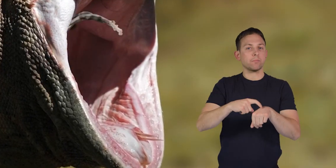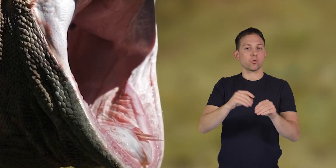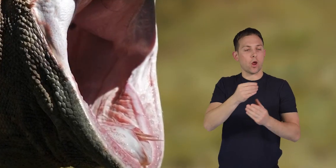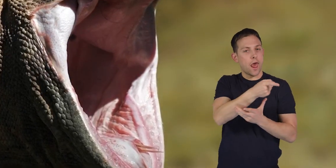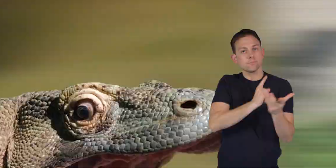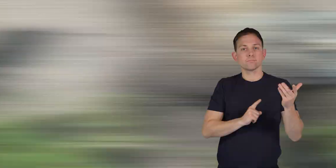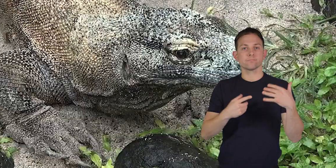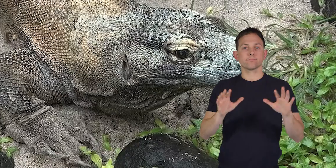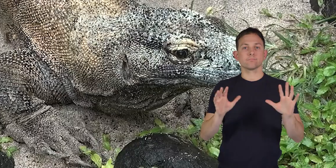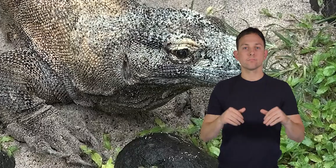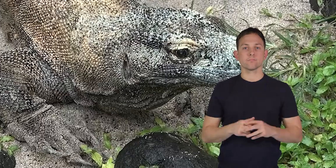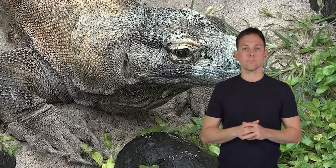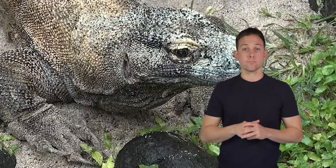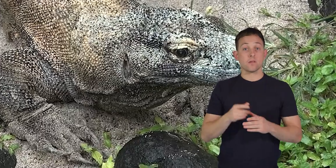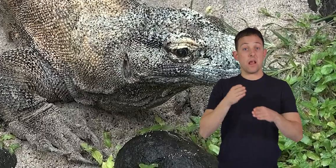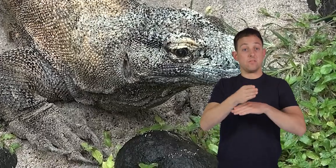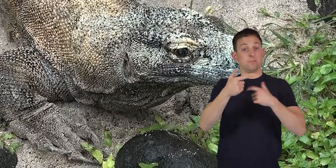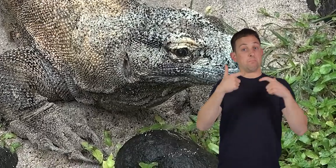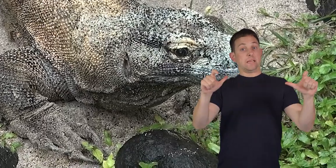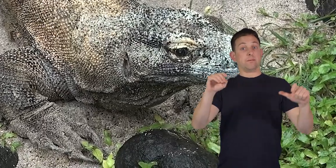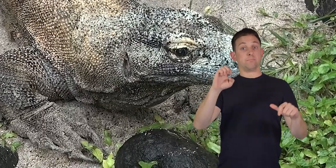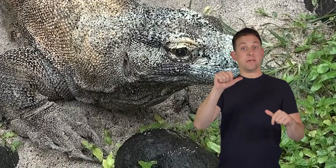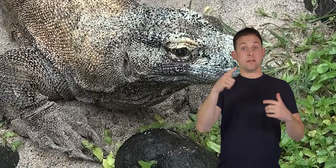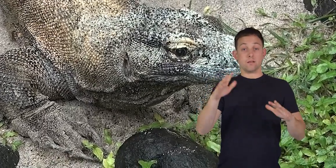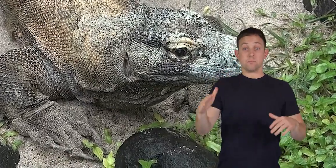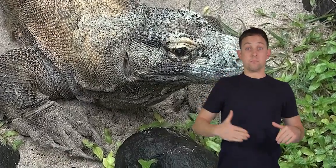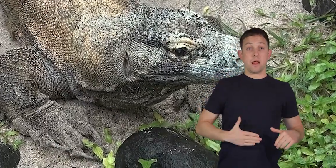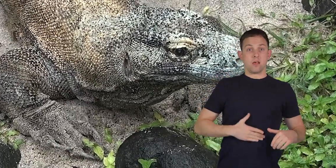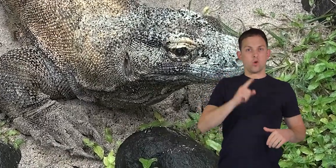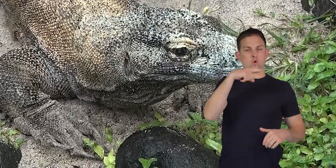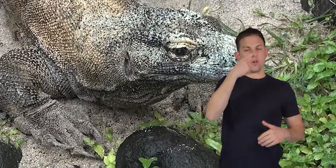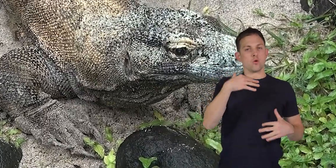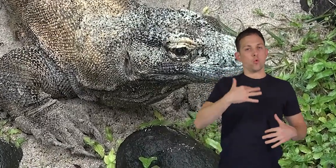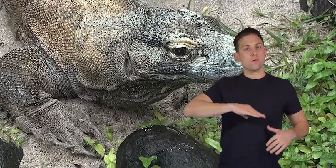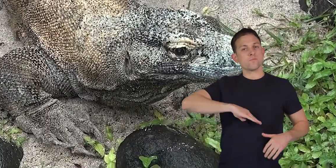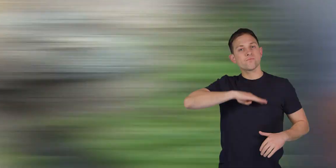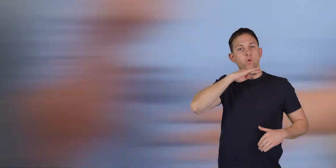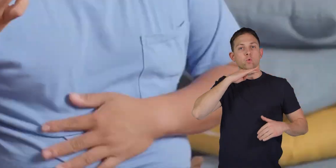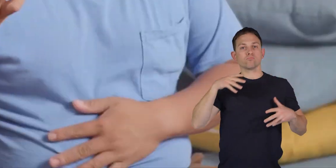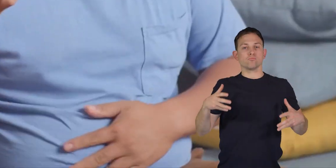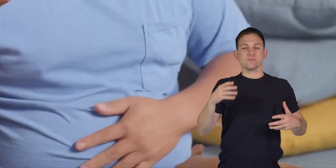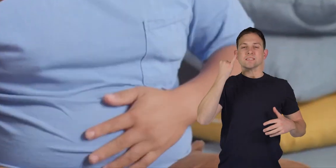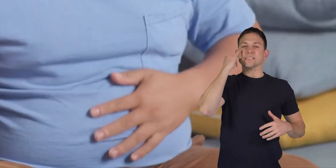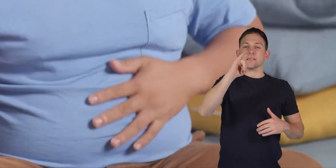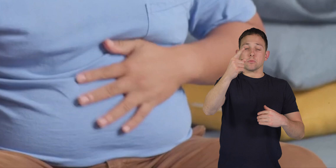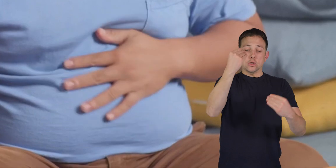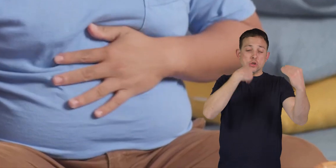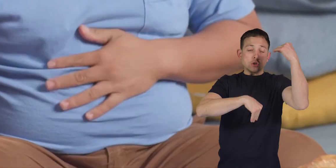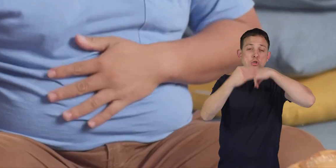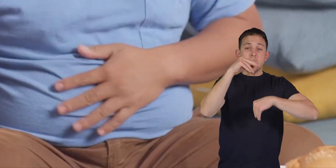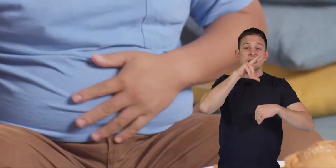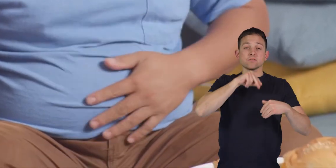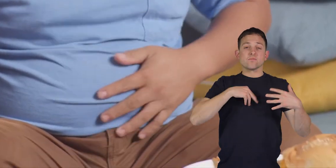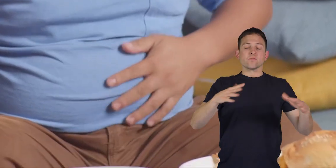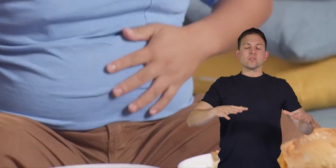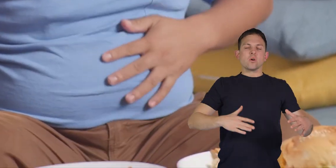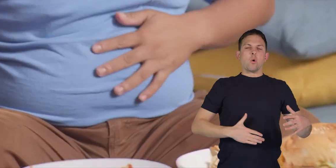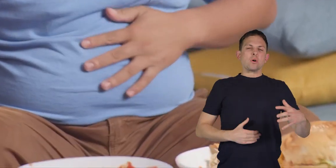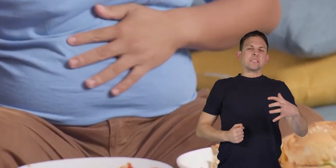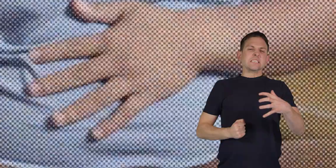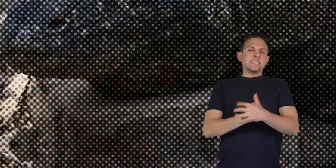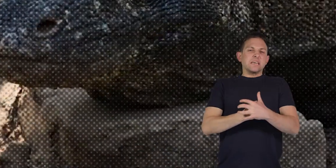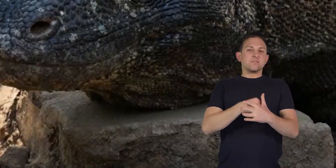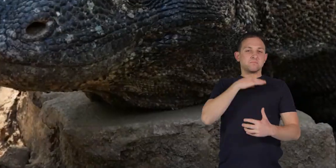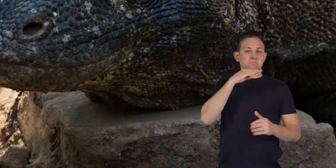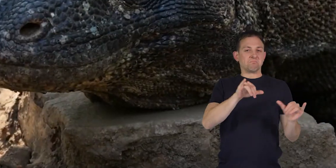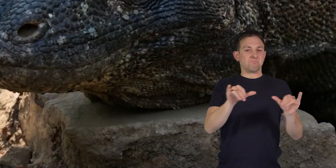any time. After a big meal, their belly looks really full, just like when you eat a big Thanksgiving dinner.